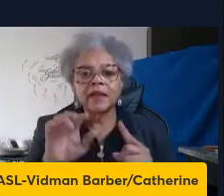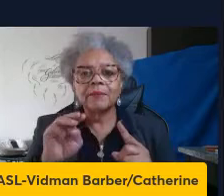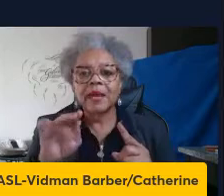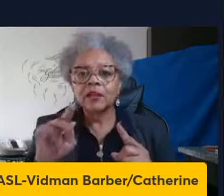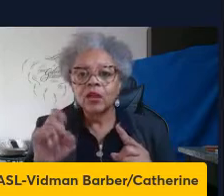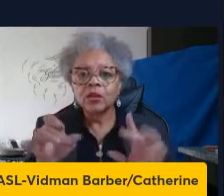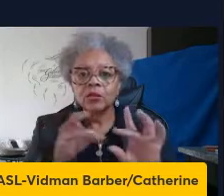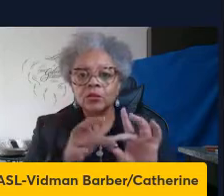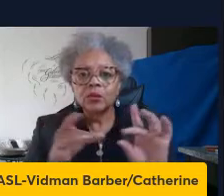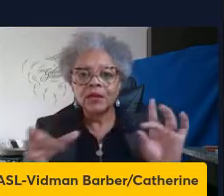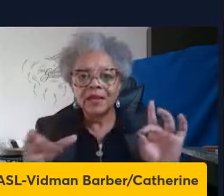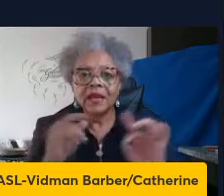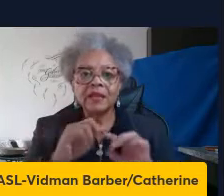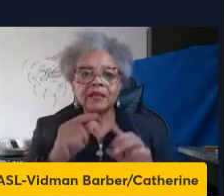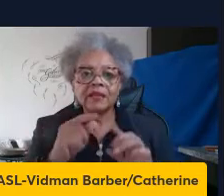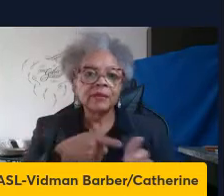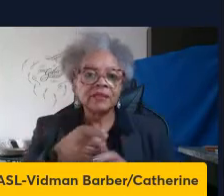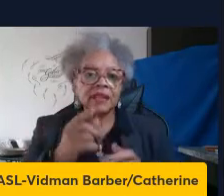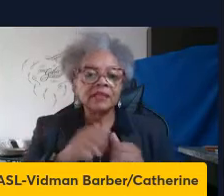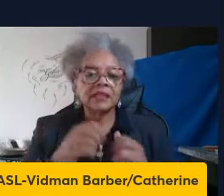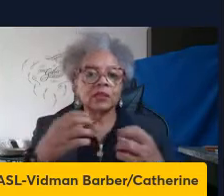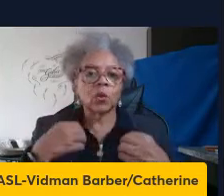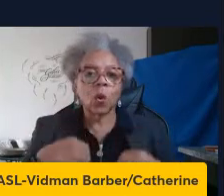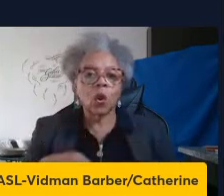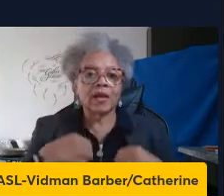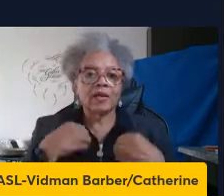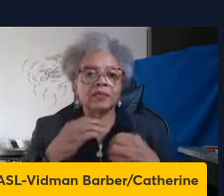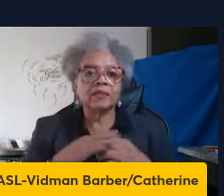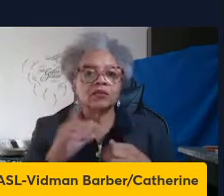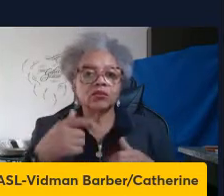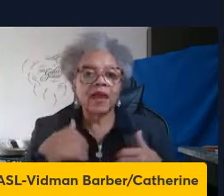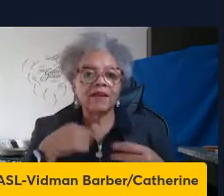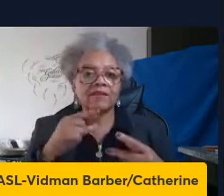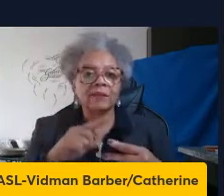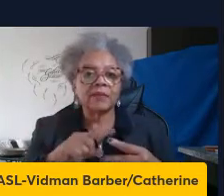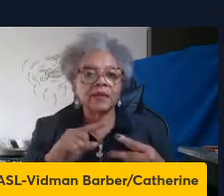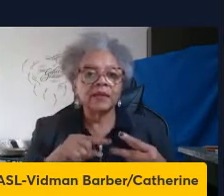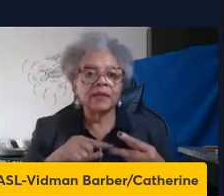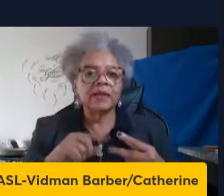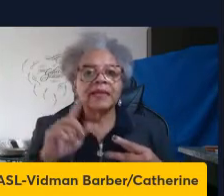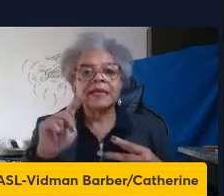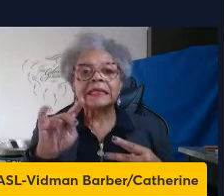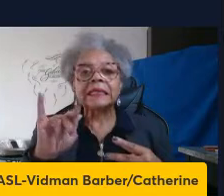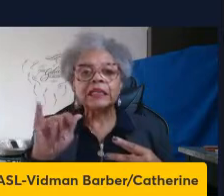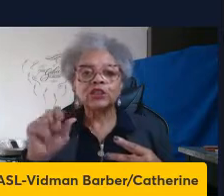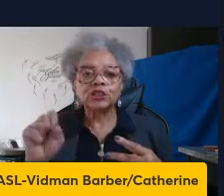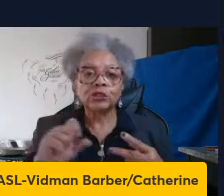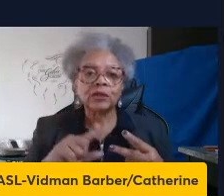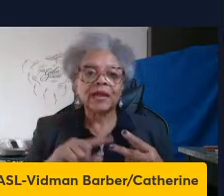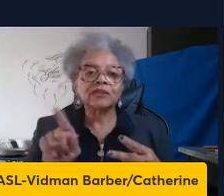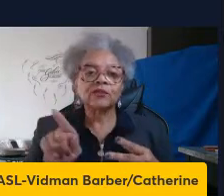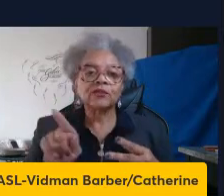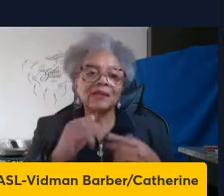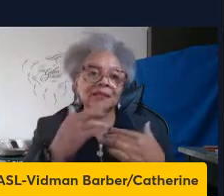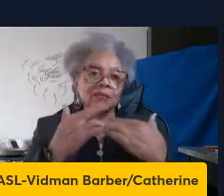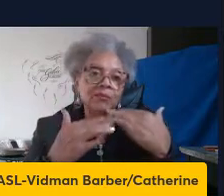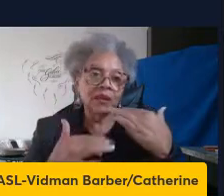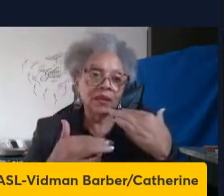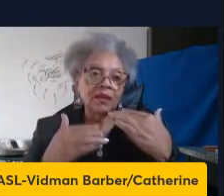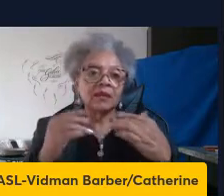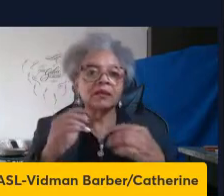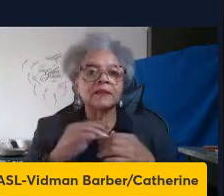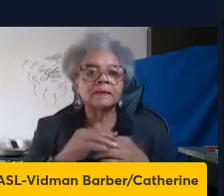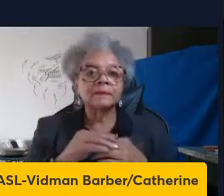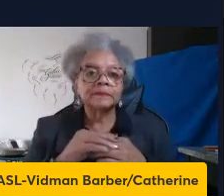specialized roles in these organs. You have them in the tissues, as well as in the blood, where you have blood monocytes.